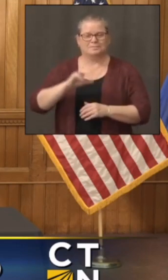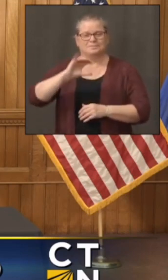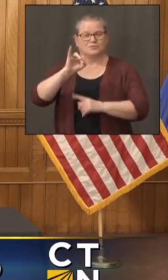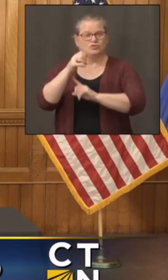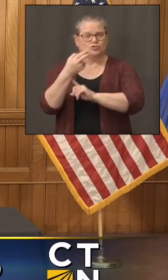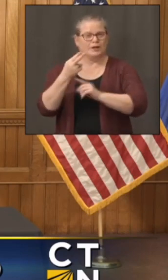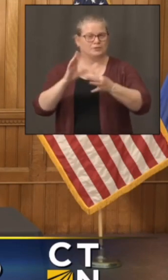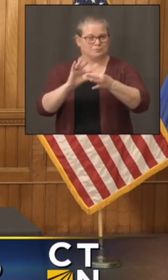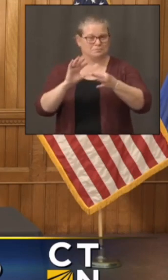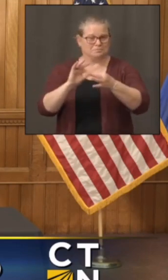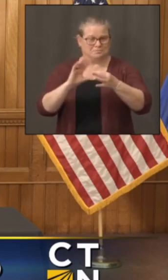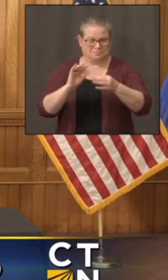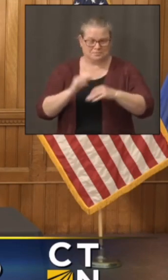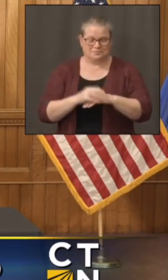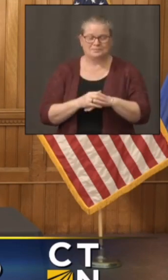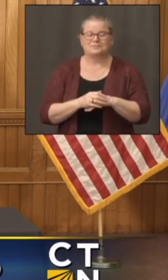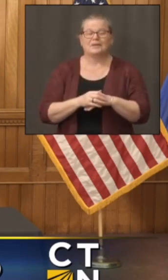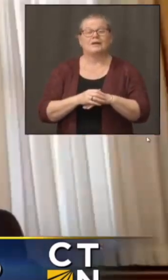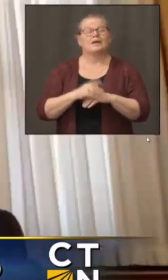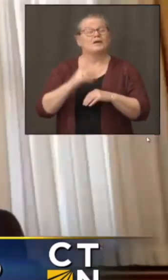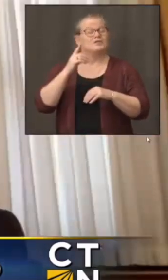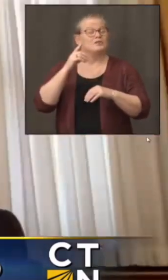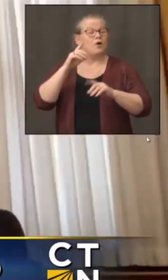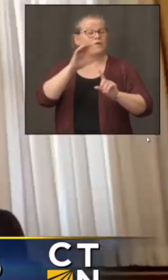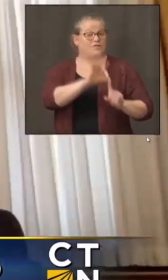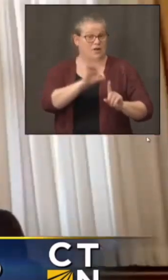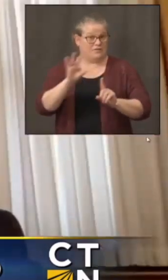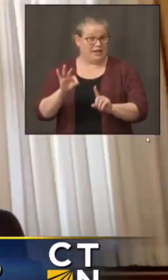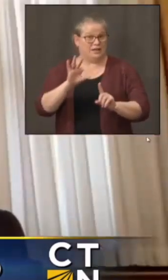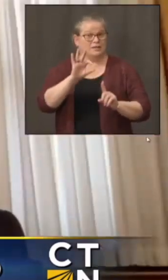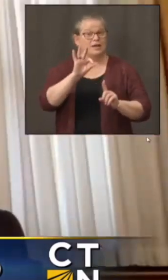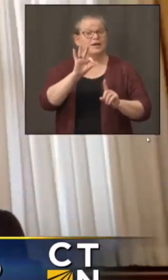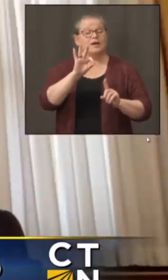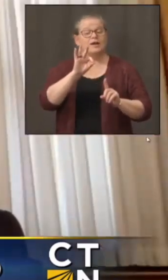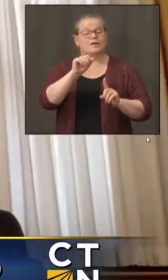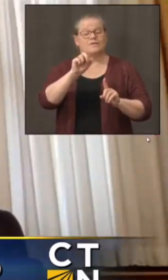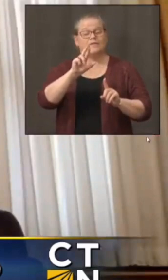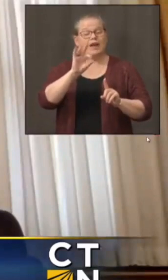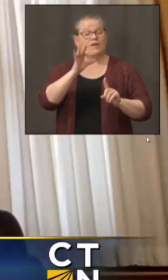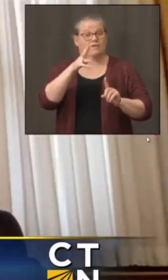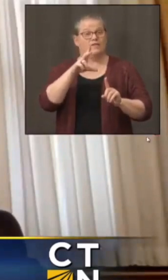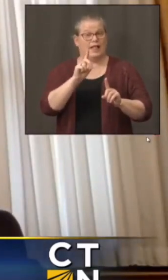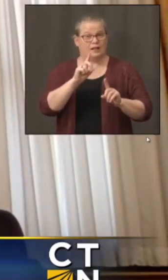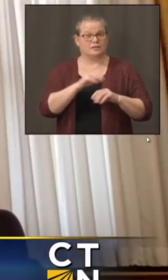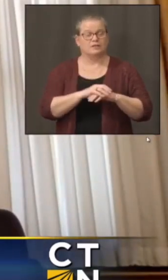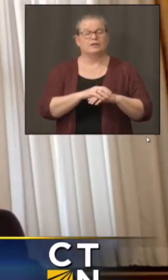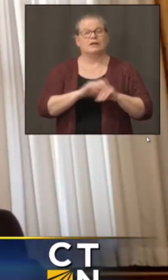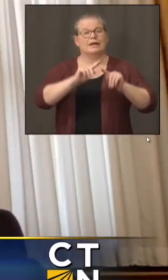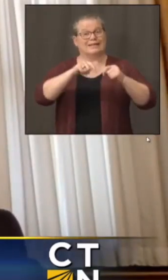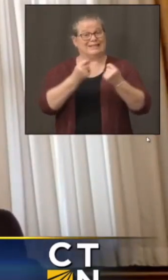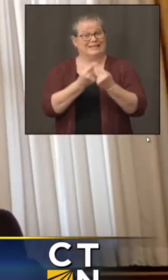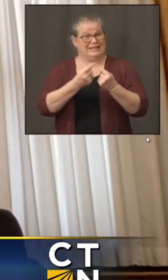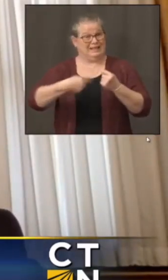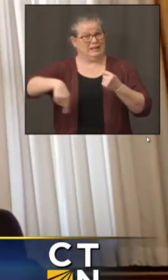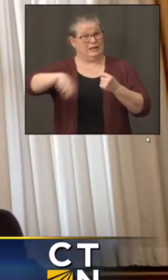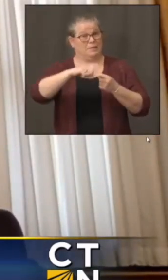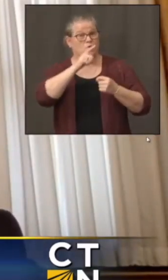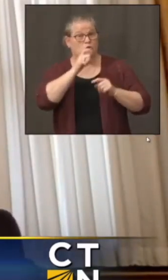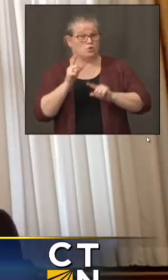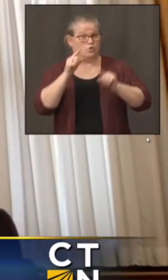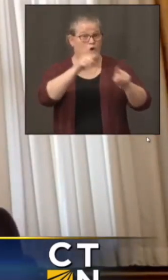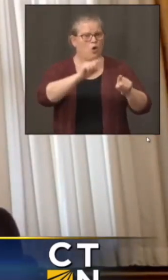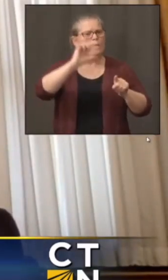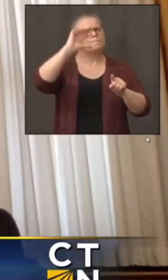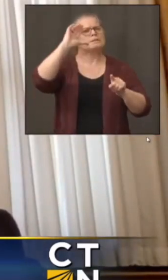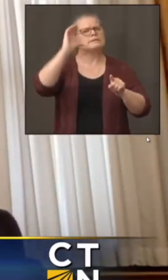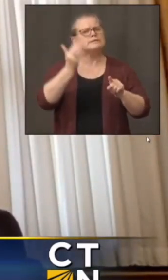the the analysis from the epidemiology team and local health is that the The cases there seem to be quite concentrated in the two universities there,